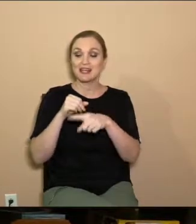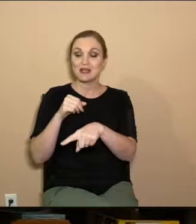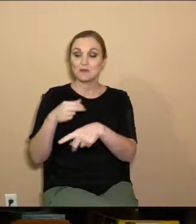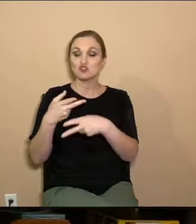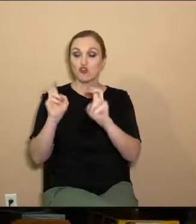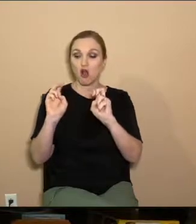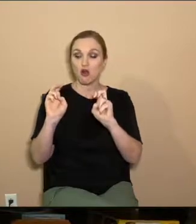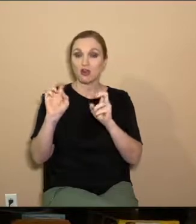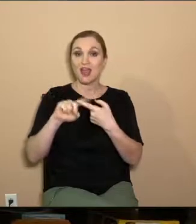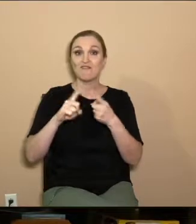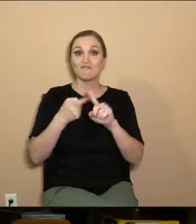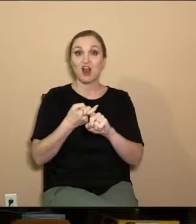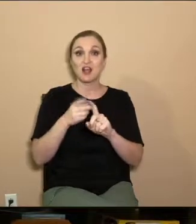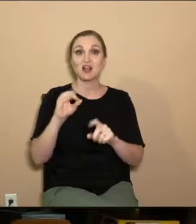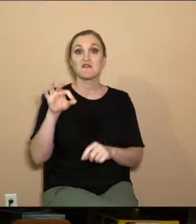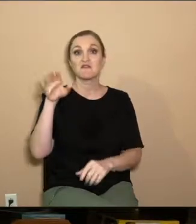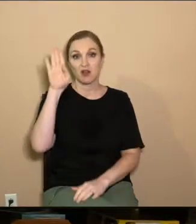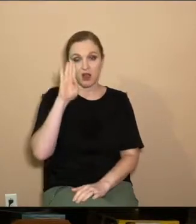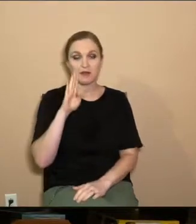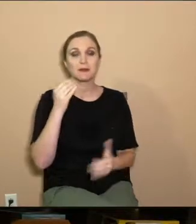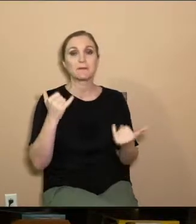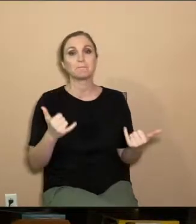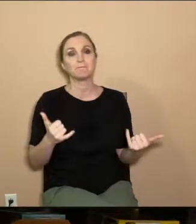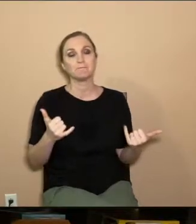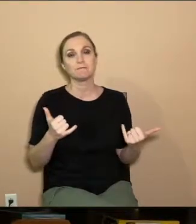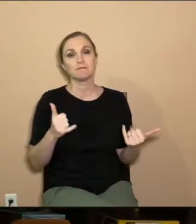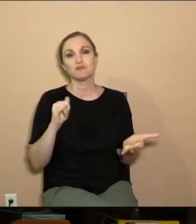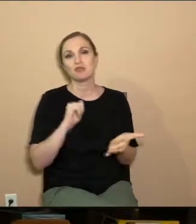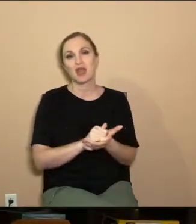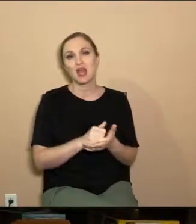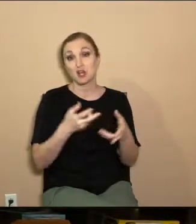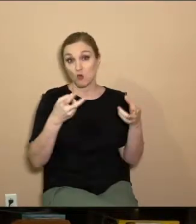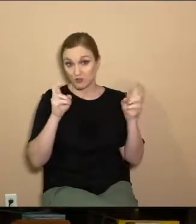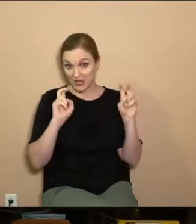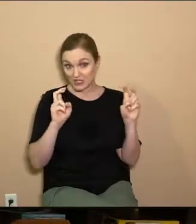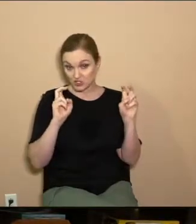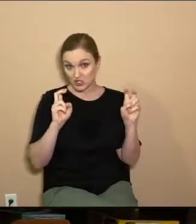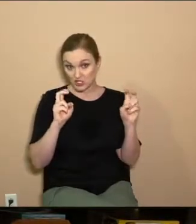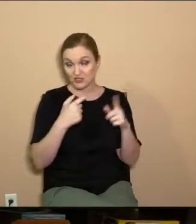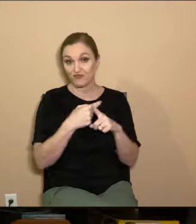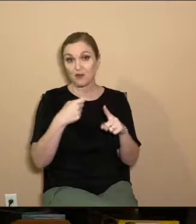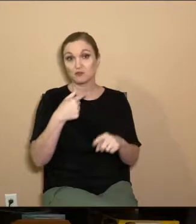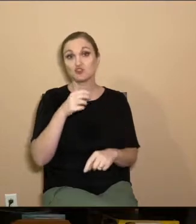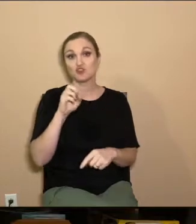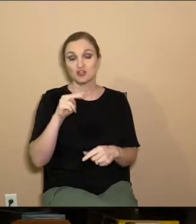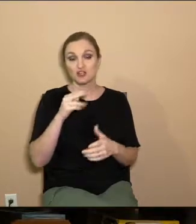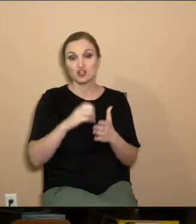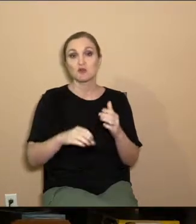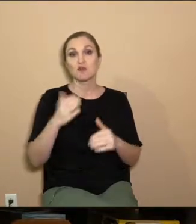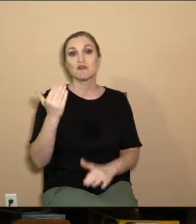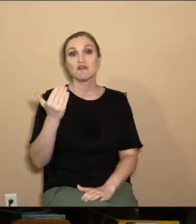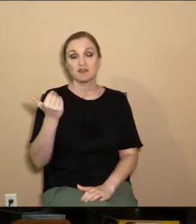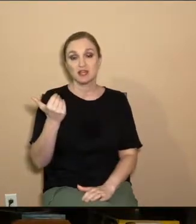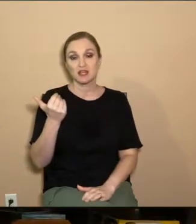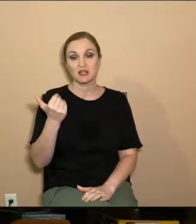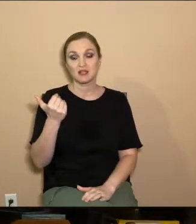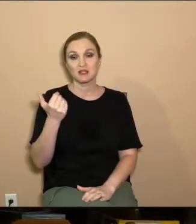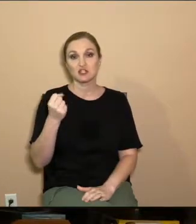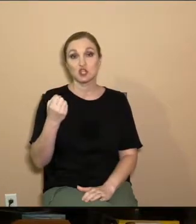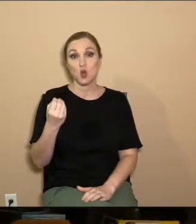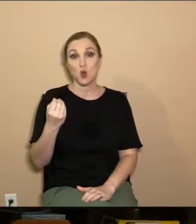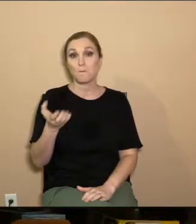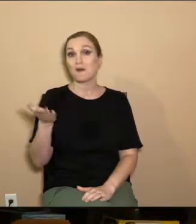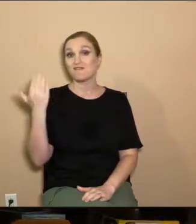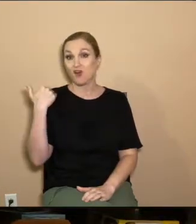called a friend of God. Now, that quotation is from Genesis chapter 15. So several chapters earlier, and